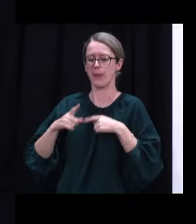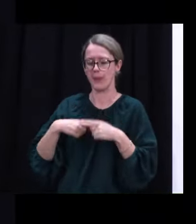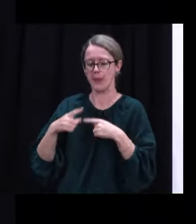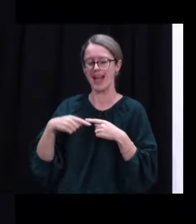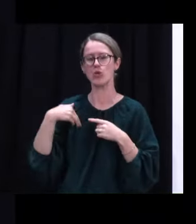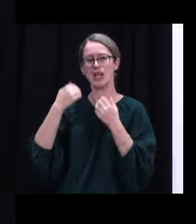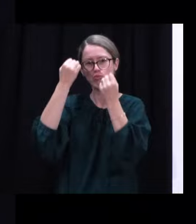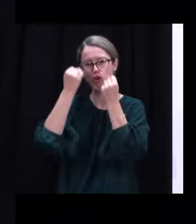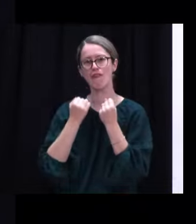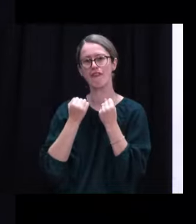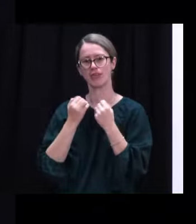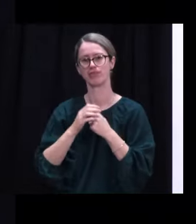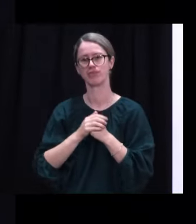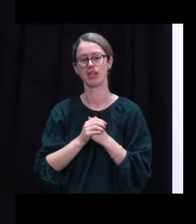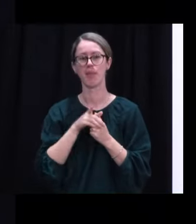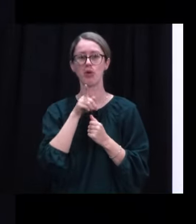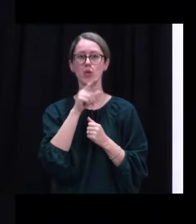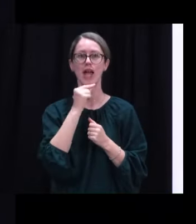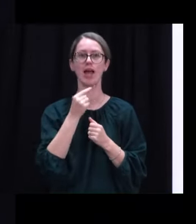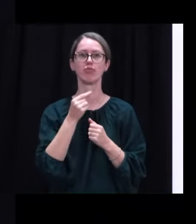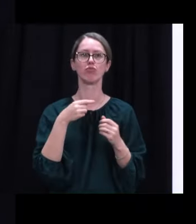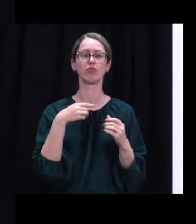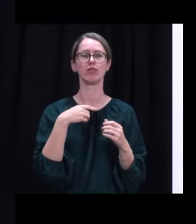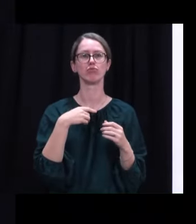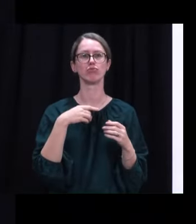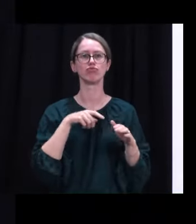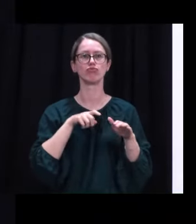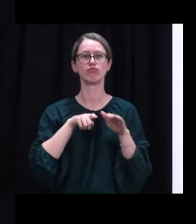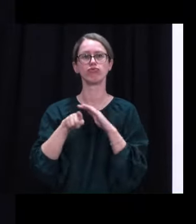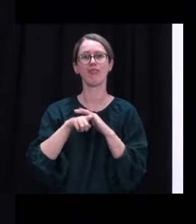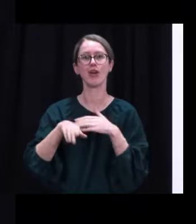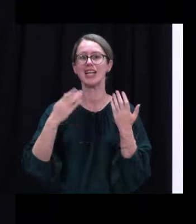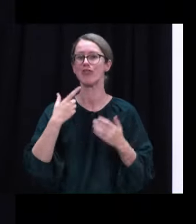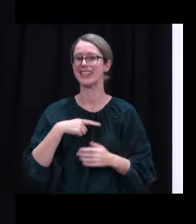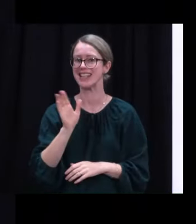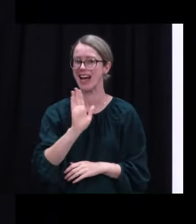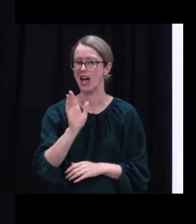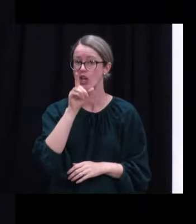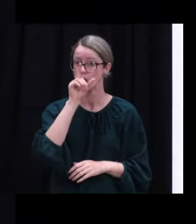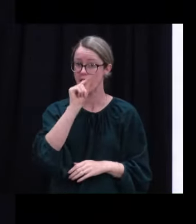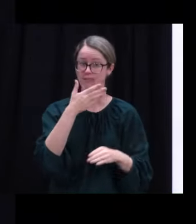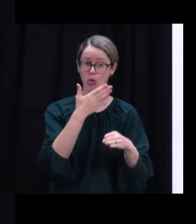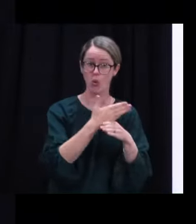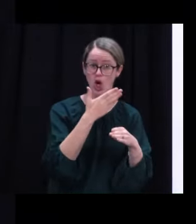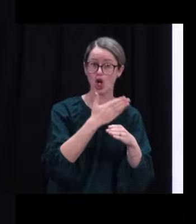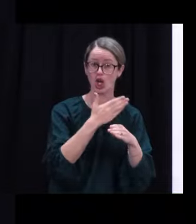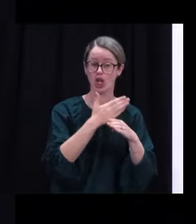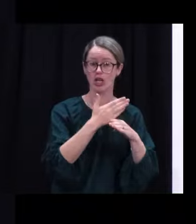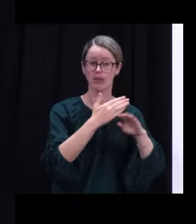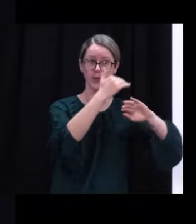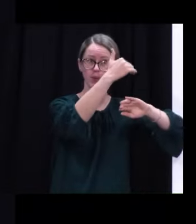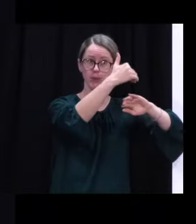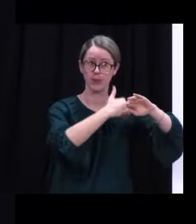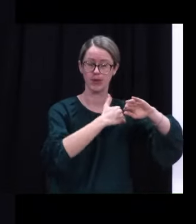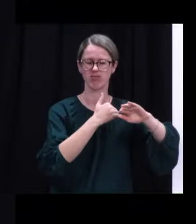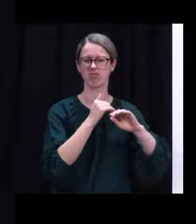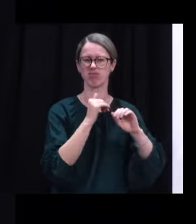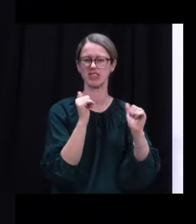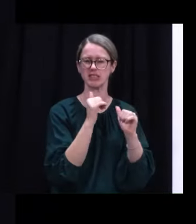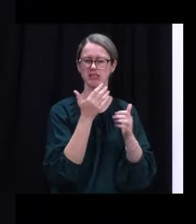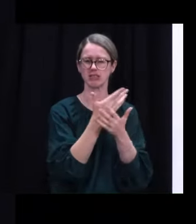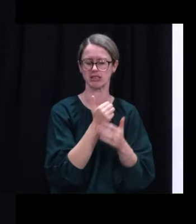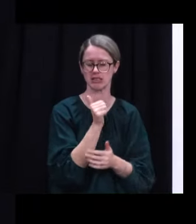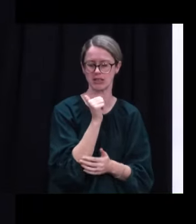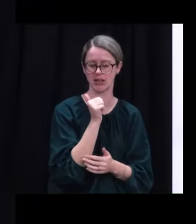is not unlimited movement though. If you need to travel for work, then you will be able to transit through Auckland. And I covered that off yesterday.